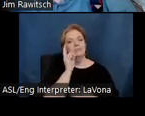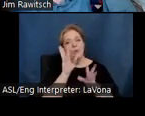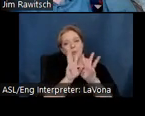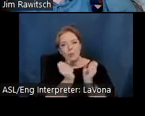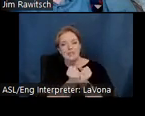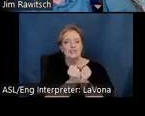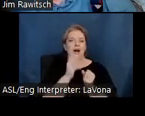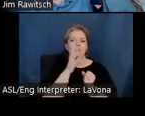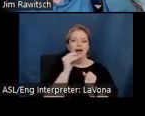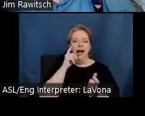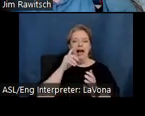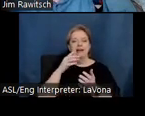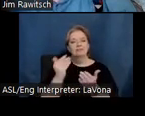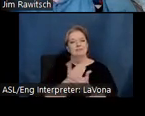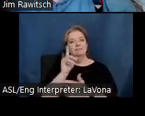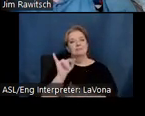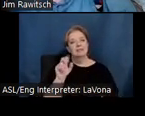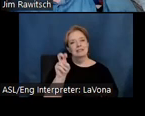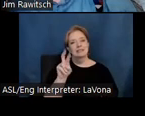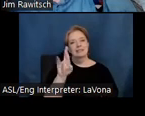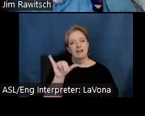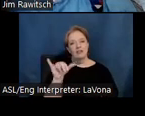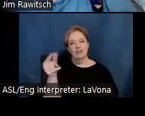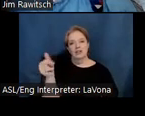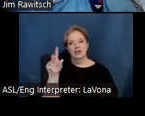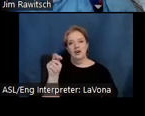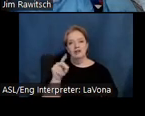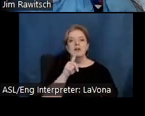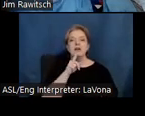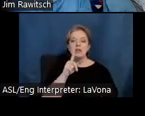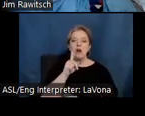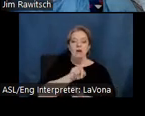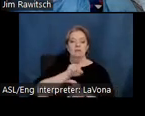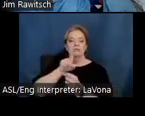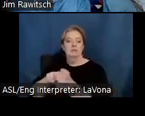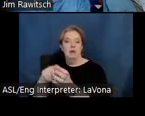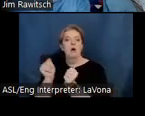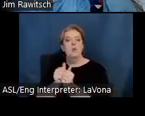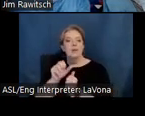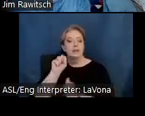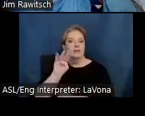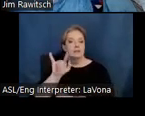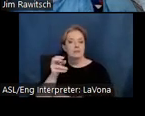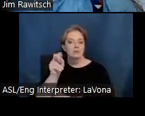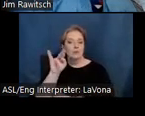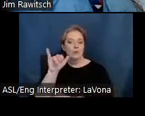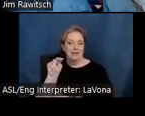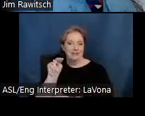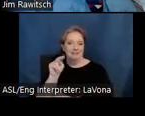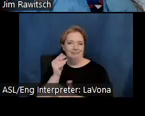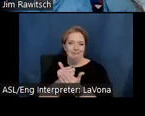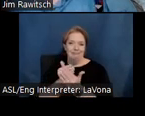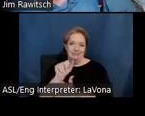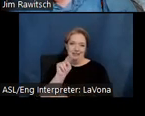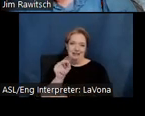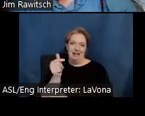a Smithsonian affiliate museum located in the foothills of the San Gabriel Mountains, which were described well by Valerie. The Malouf